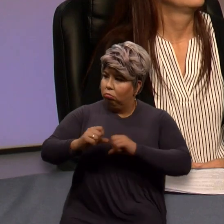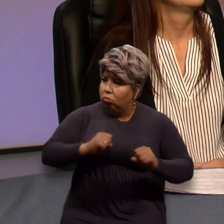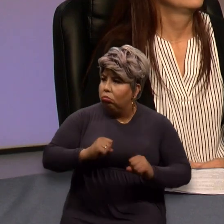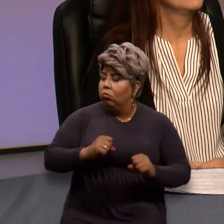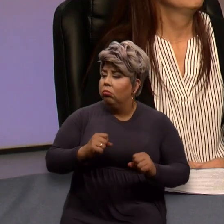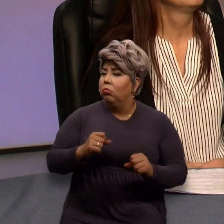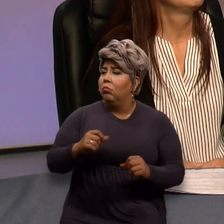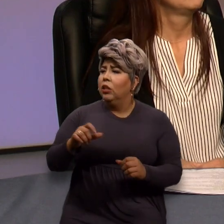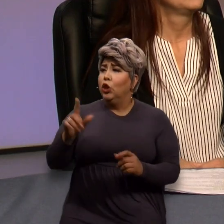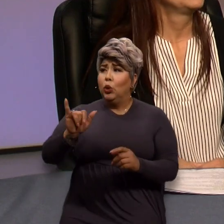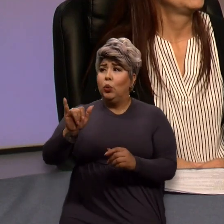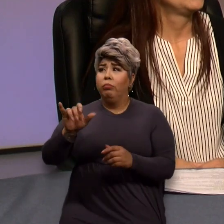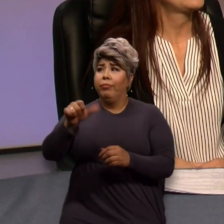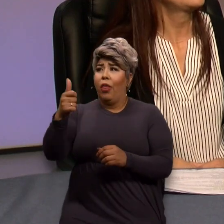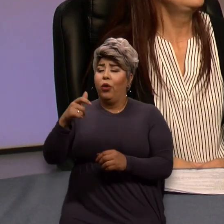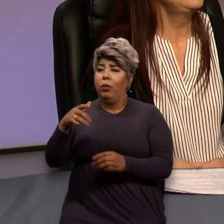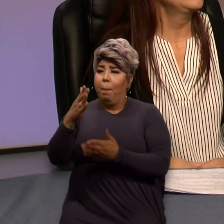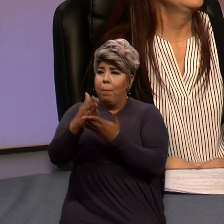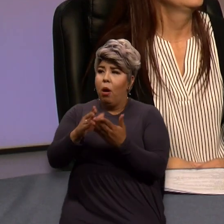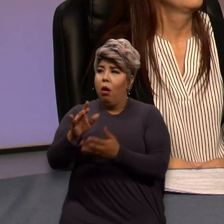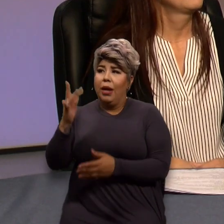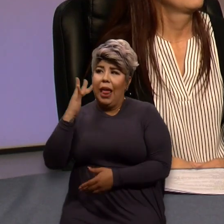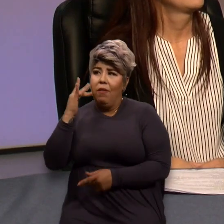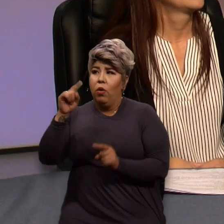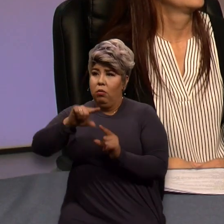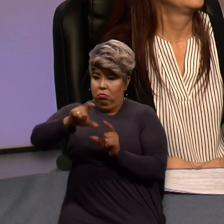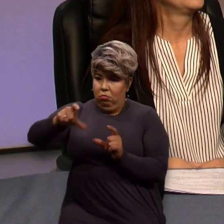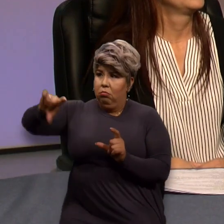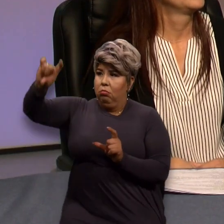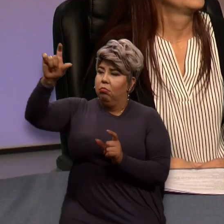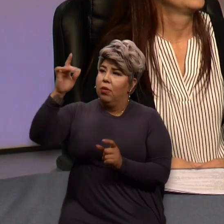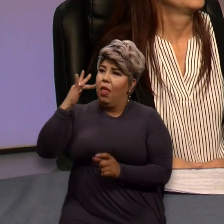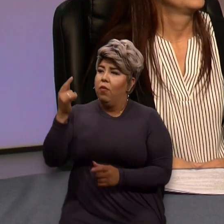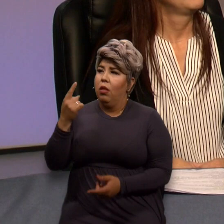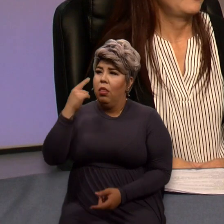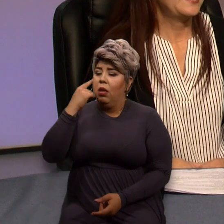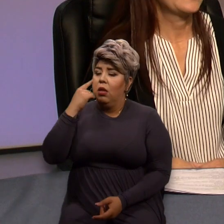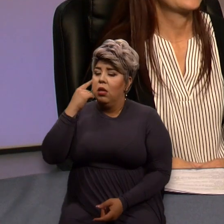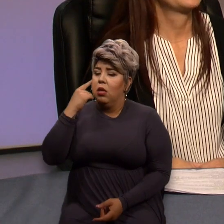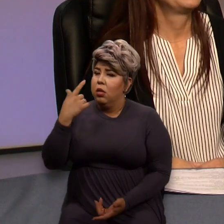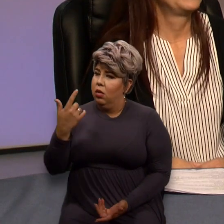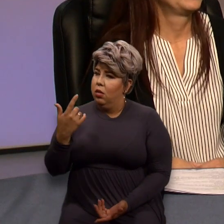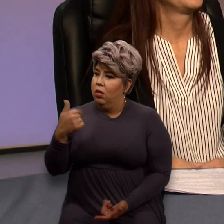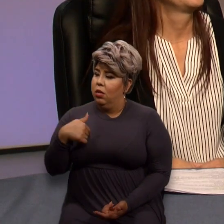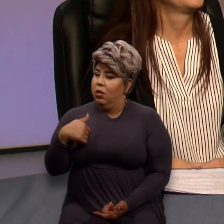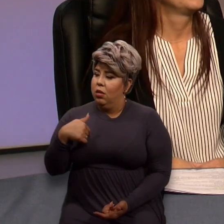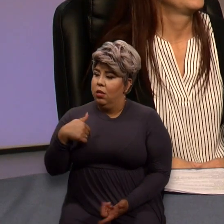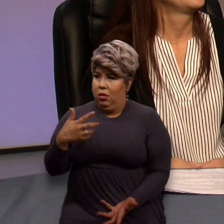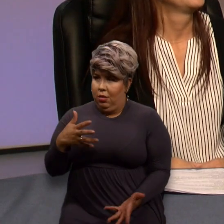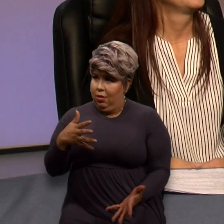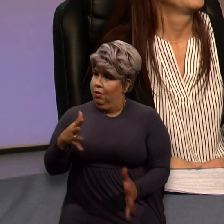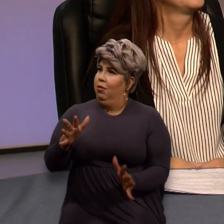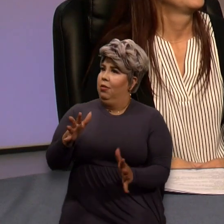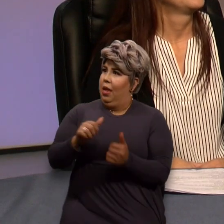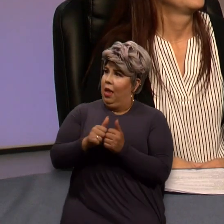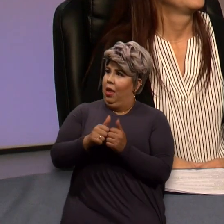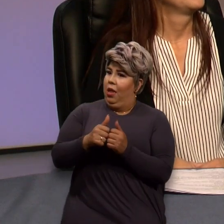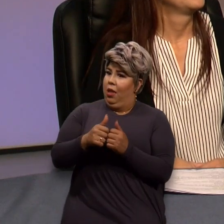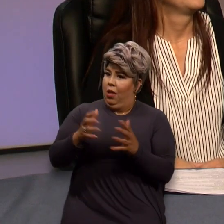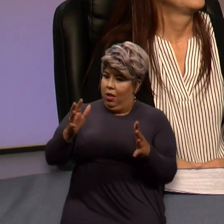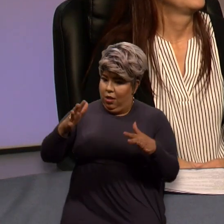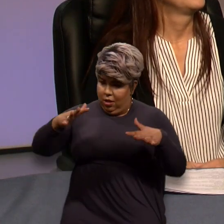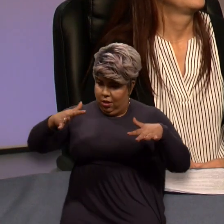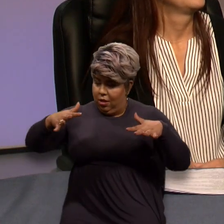other areas of California really started to go. Wait a minute. I don't you know, it had gone to that